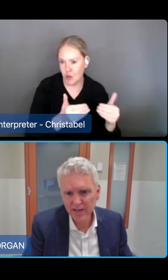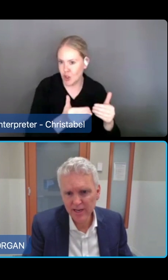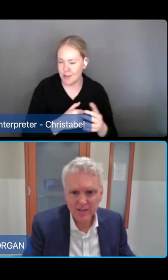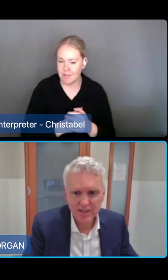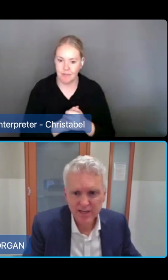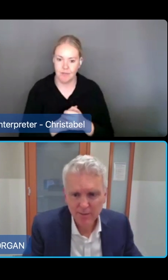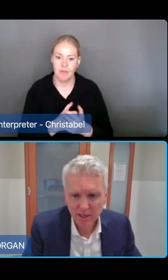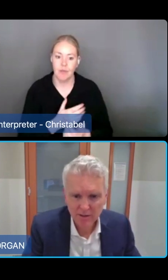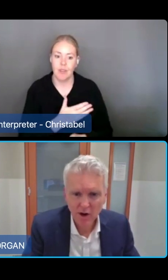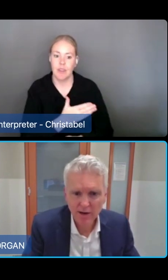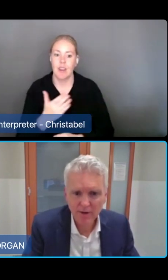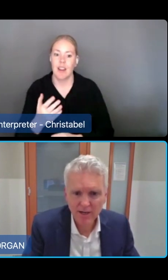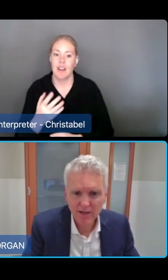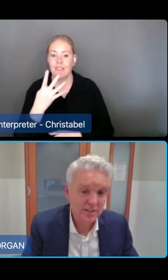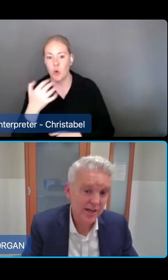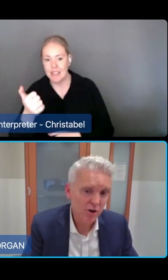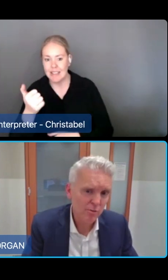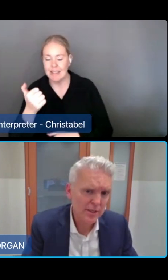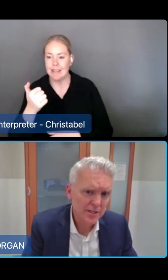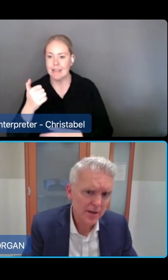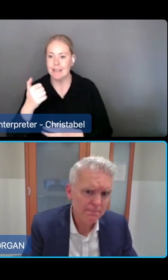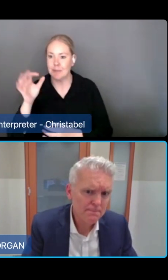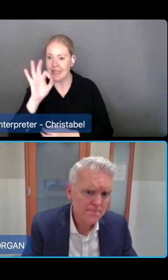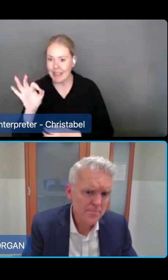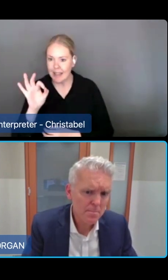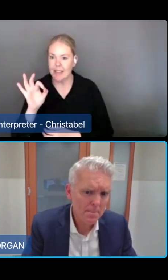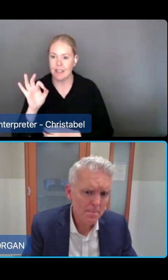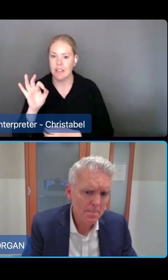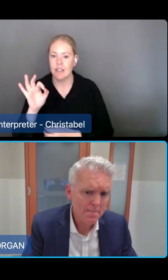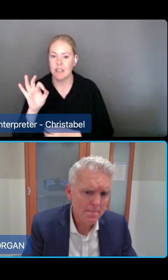care to take up a higher budget to stay at home instead.